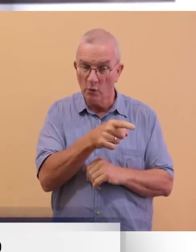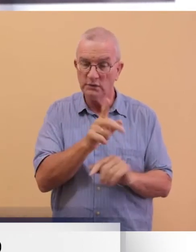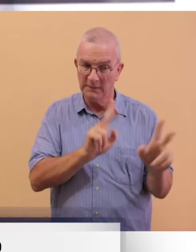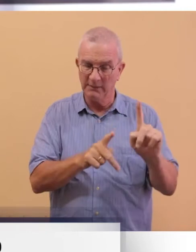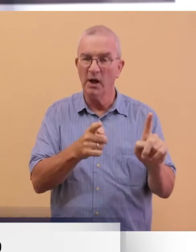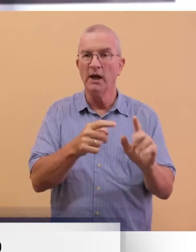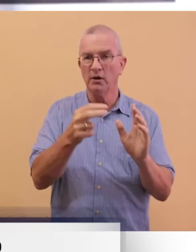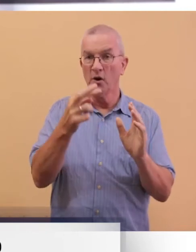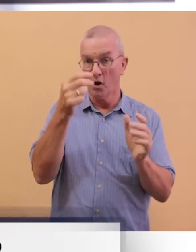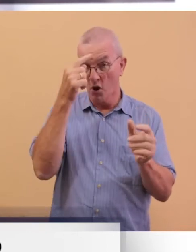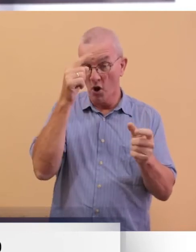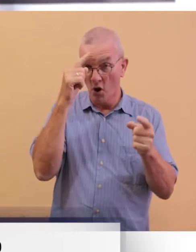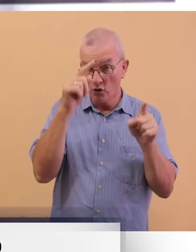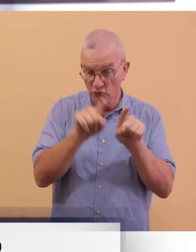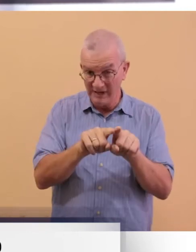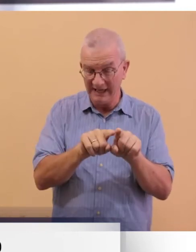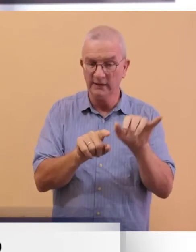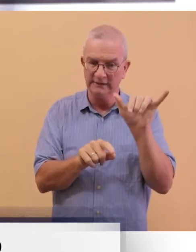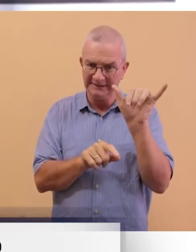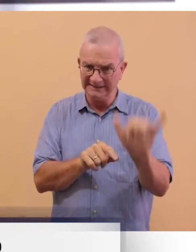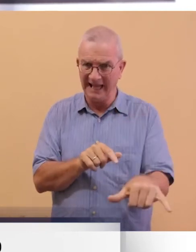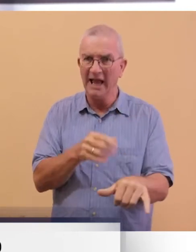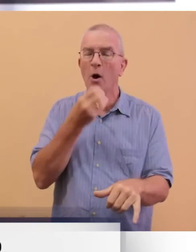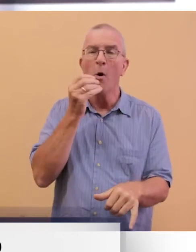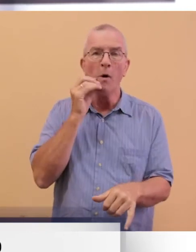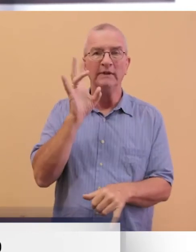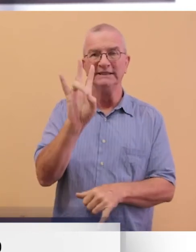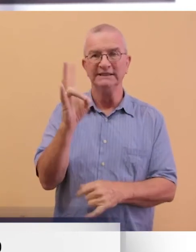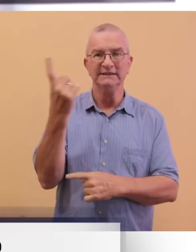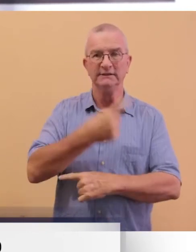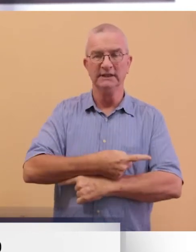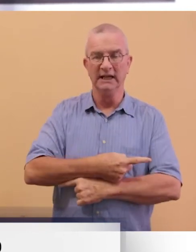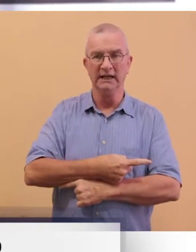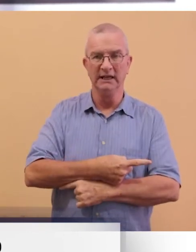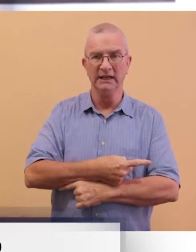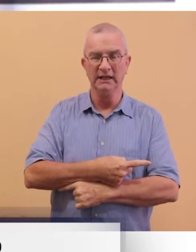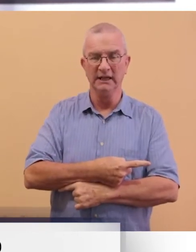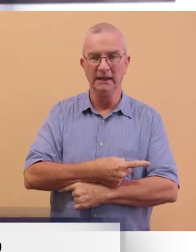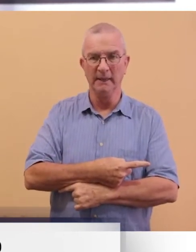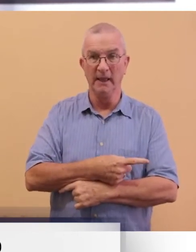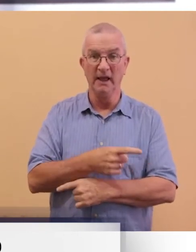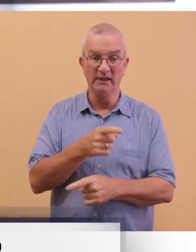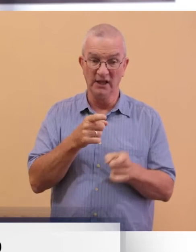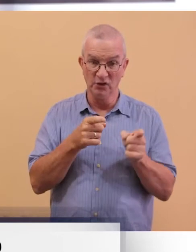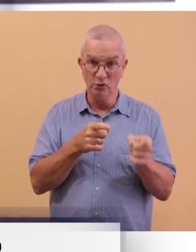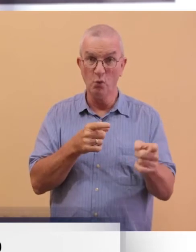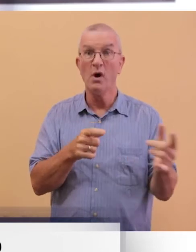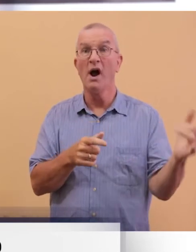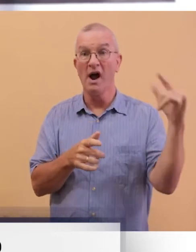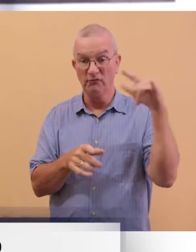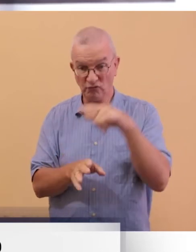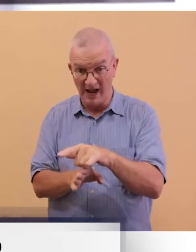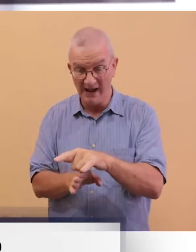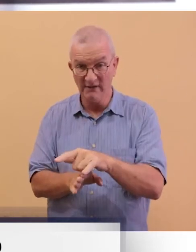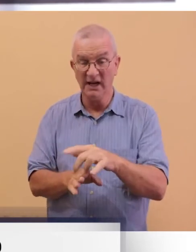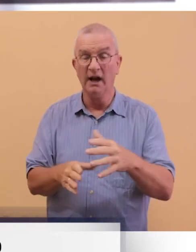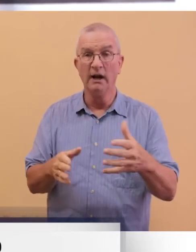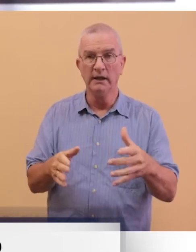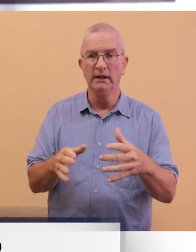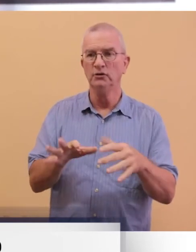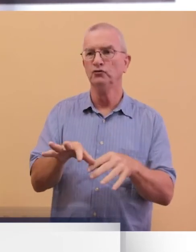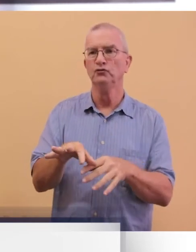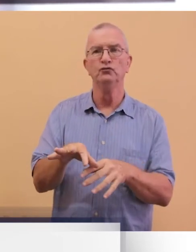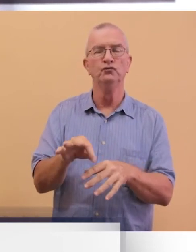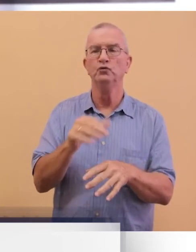to home quarantine for seven days. Why, on your arrival in Guyana, do you then choose